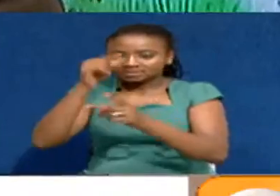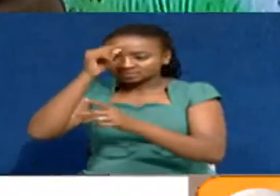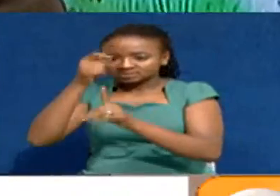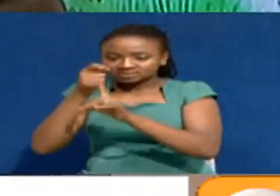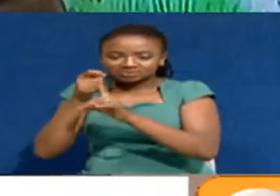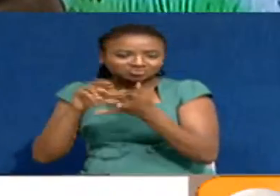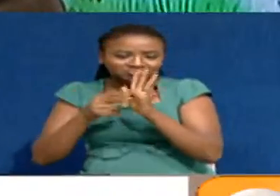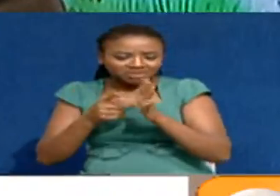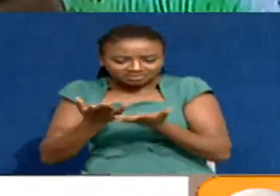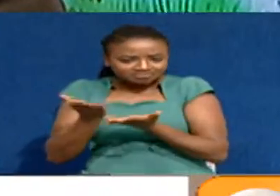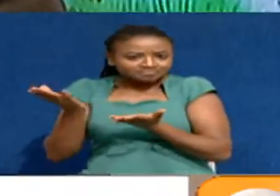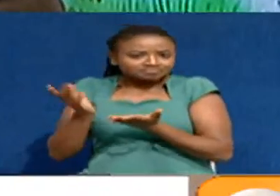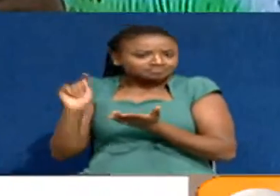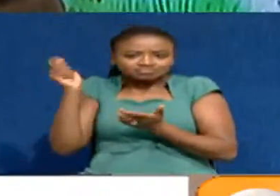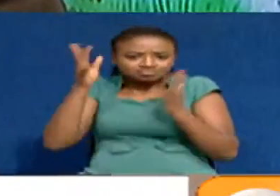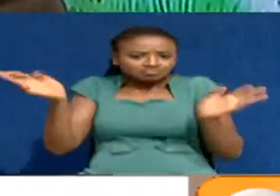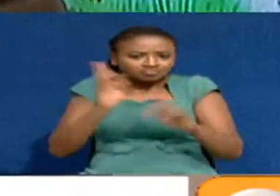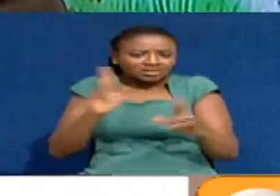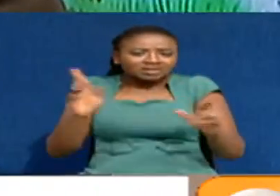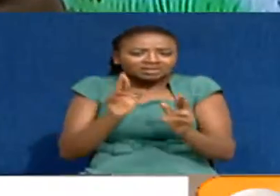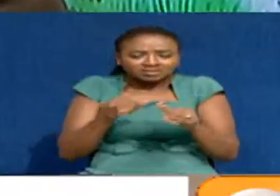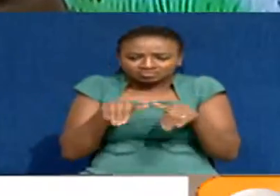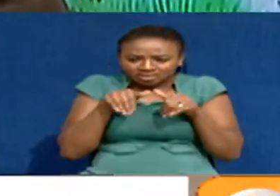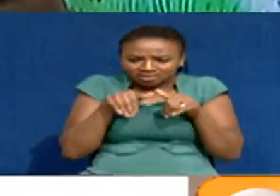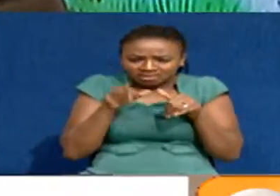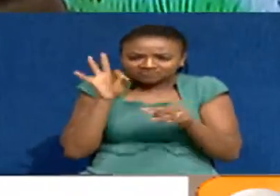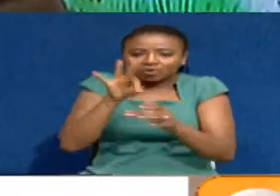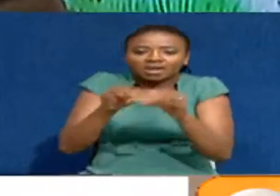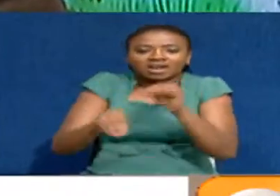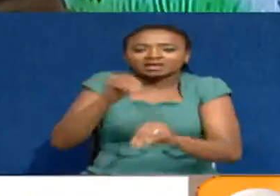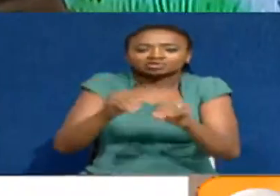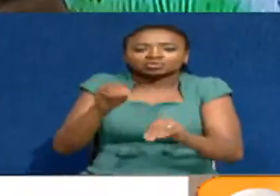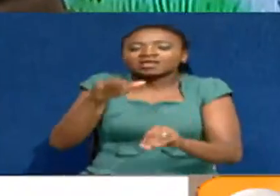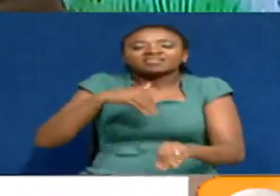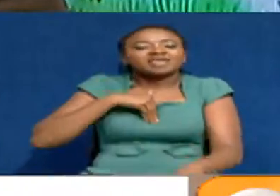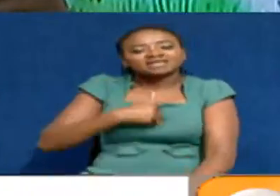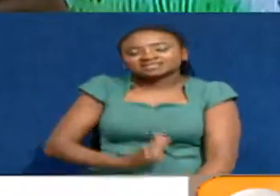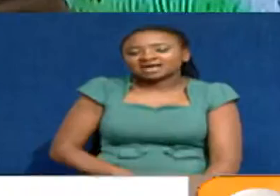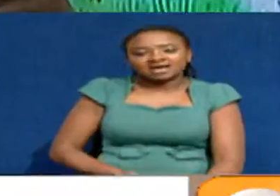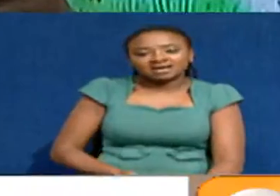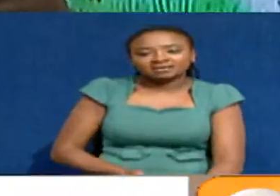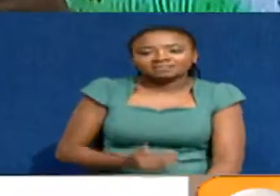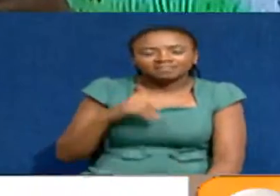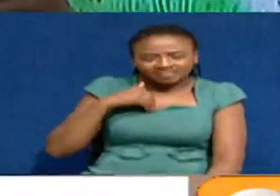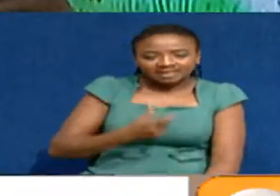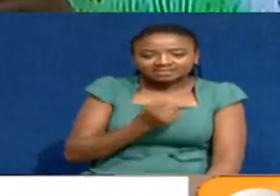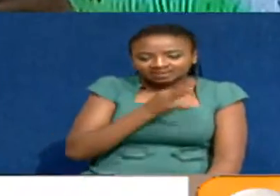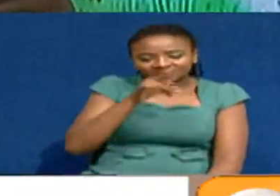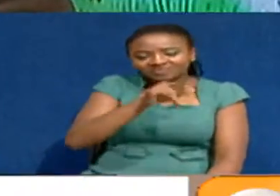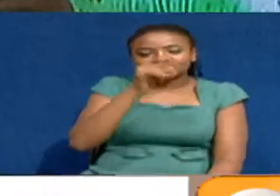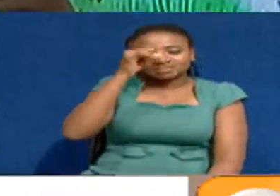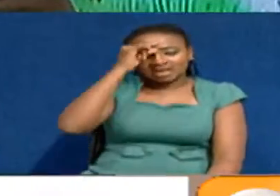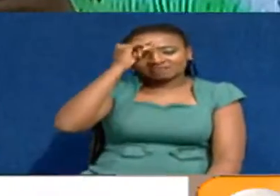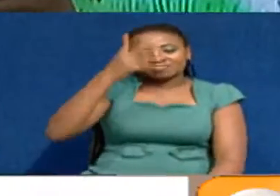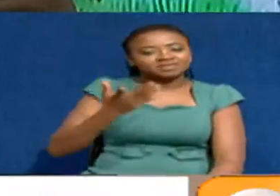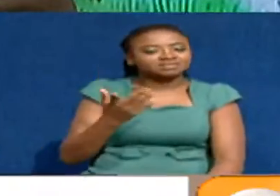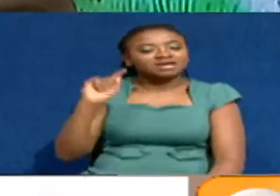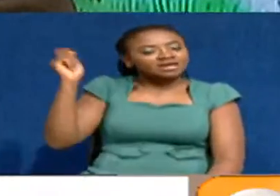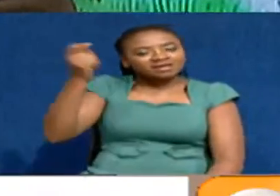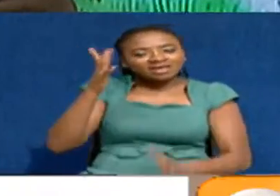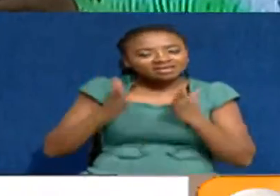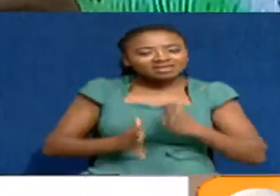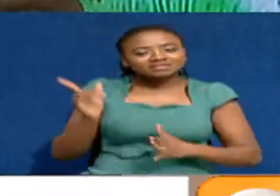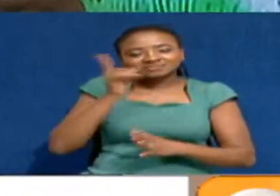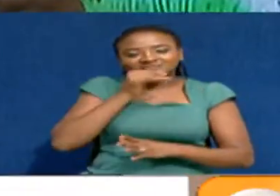Kenyans cannot wait. They are tired of this government. They want to. Which you are a member of. Yes, yes, yes. Which you are. Yes, I am. I am.